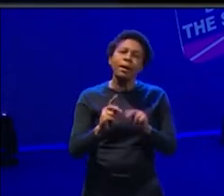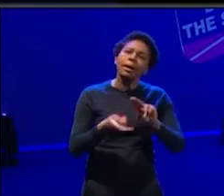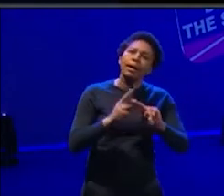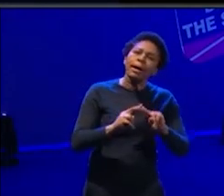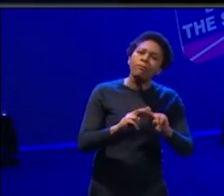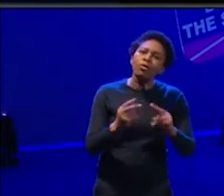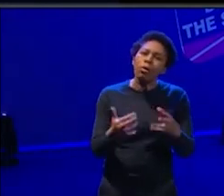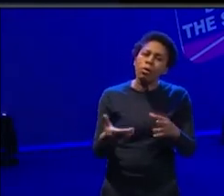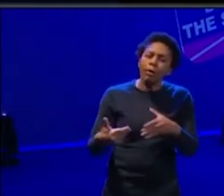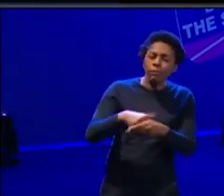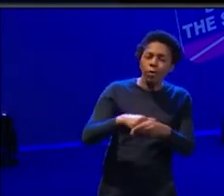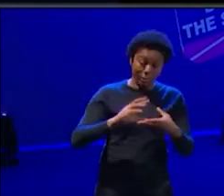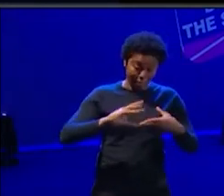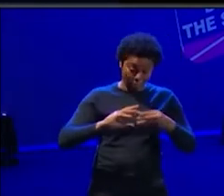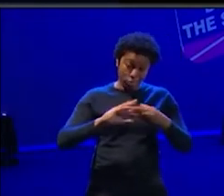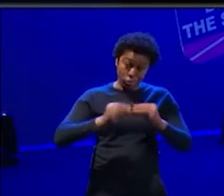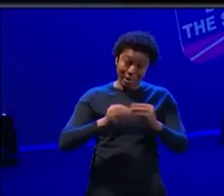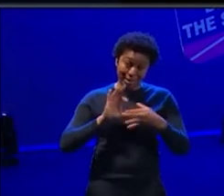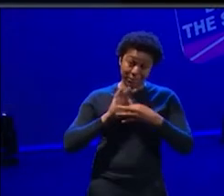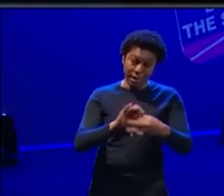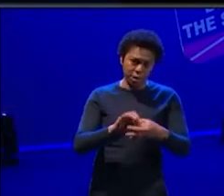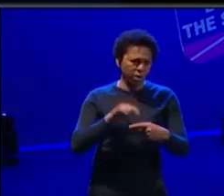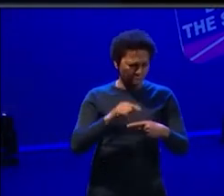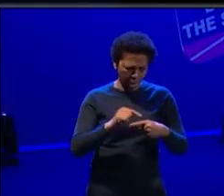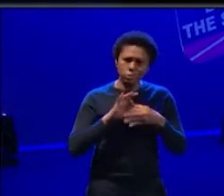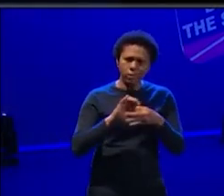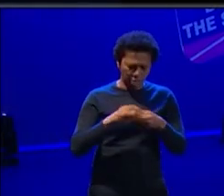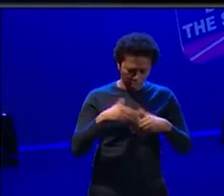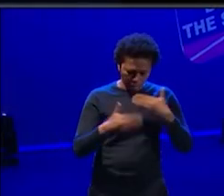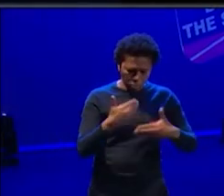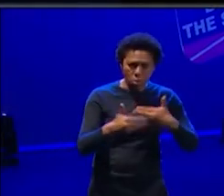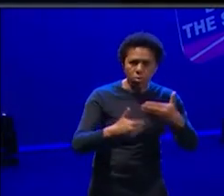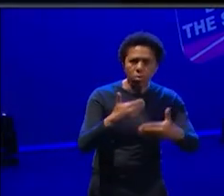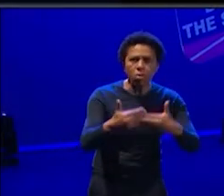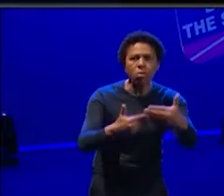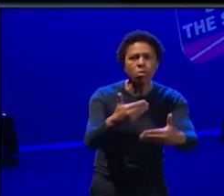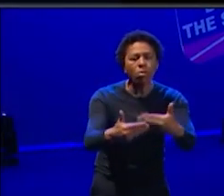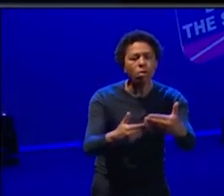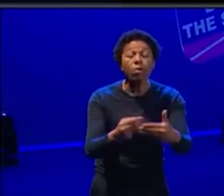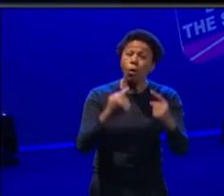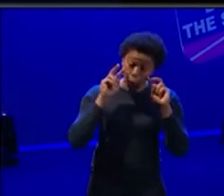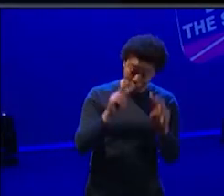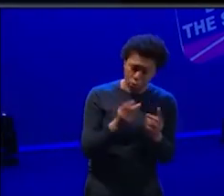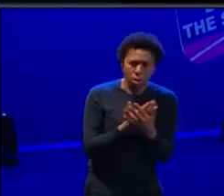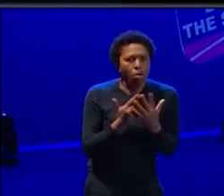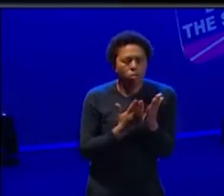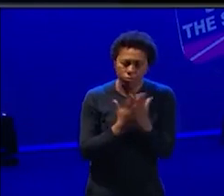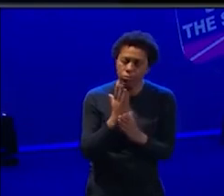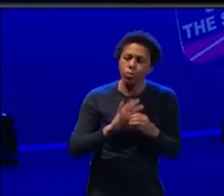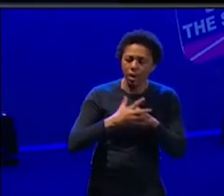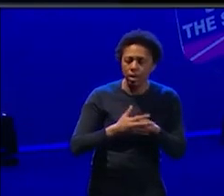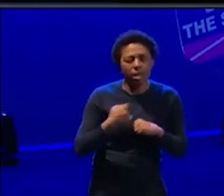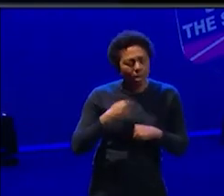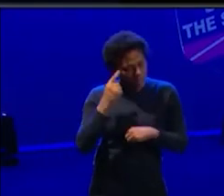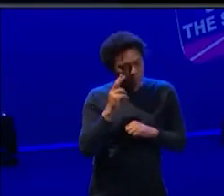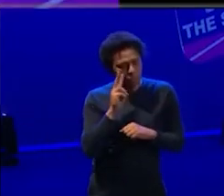engagement department in the theater is priceless. And we, we saw that more, um, through the pandemic and we'll see that more as